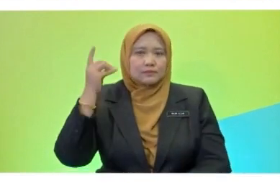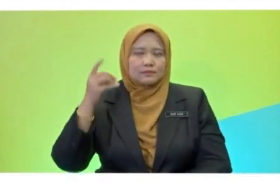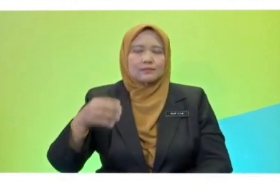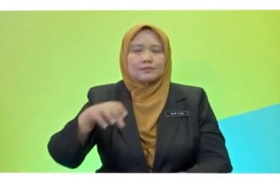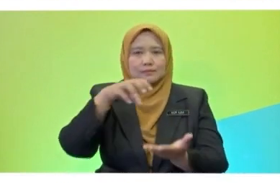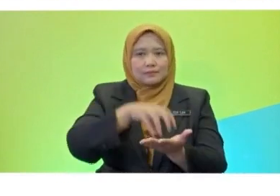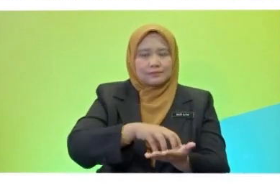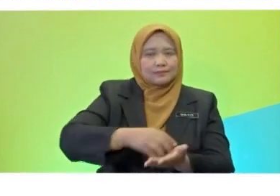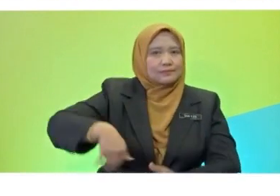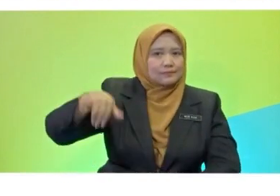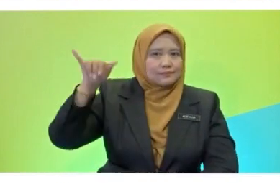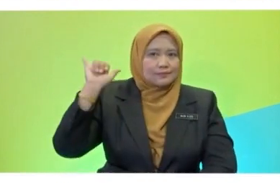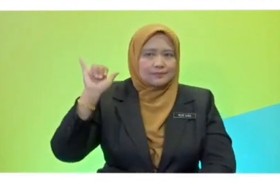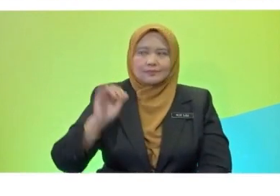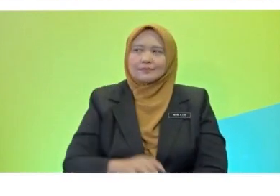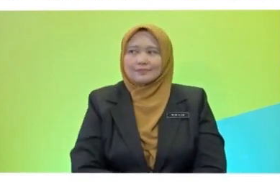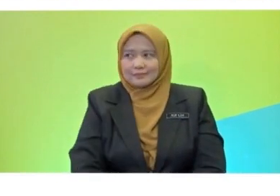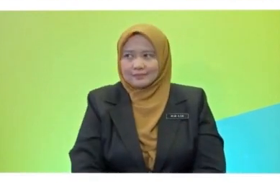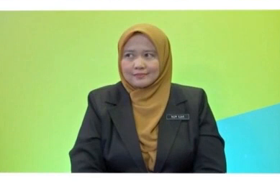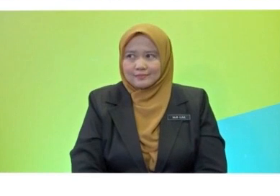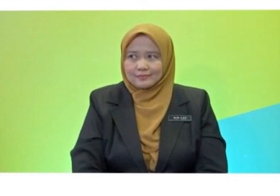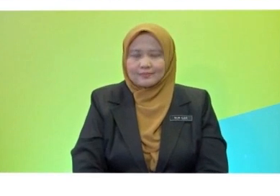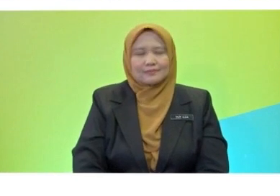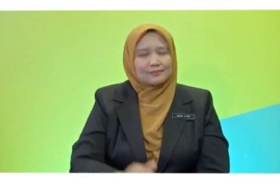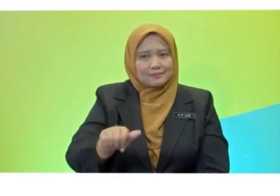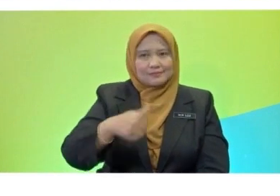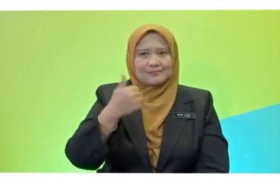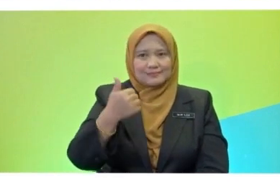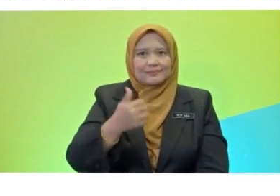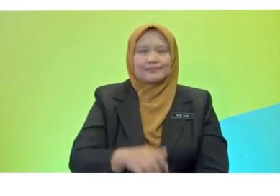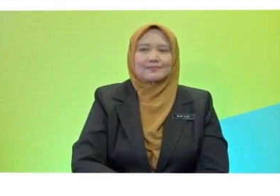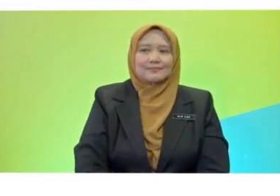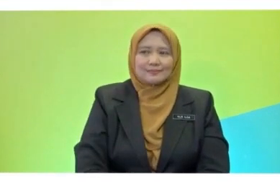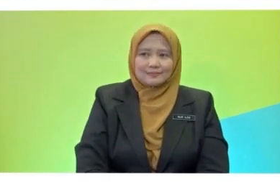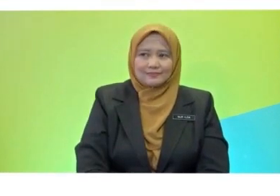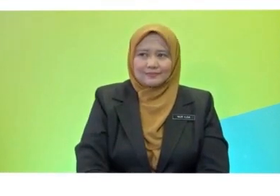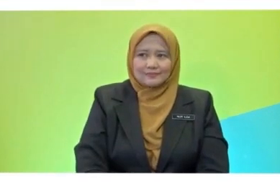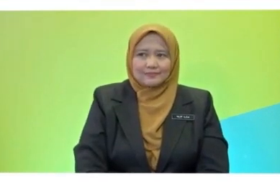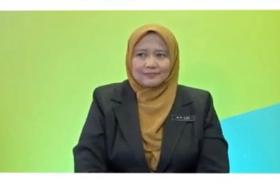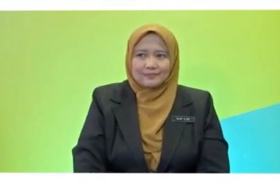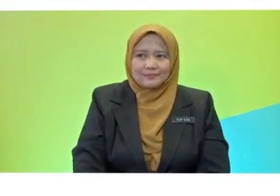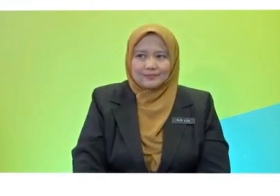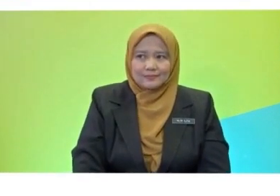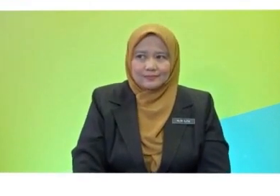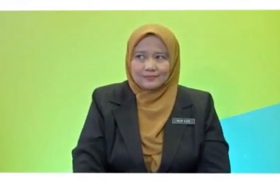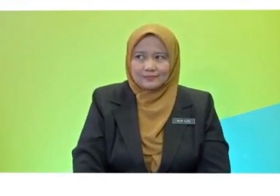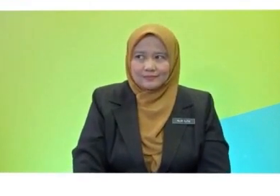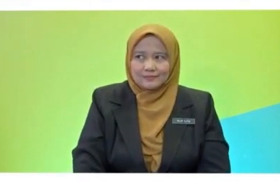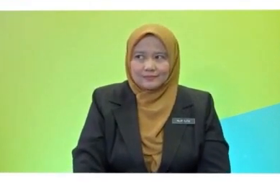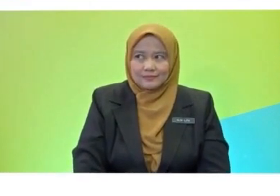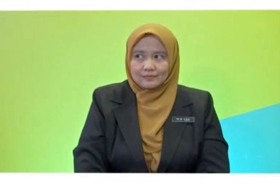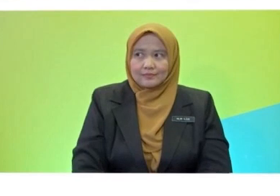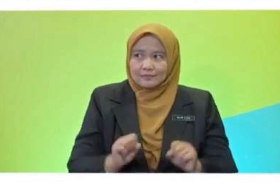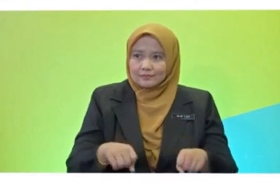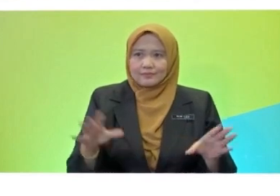My mother baked cake yesterday. Very good. Good job, Aaron. And can we have